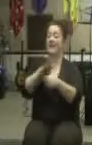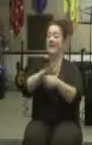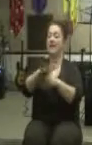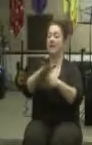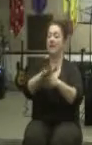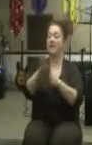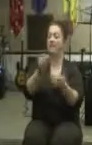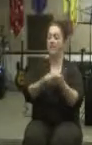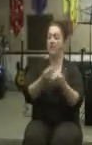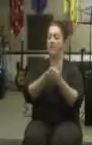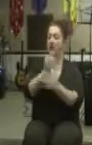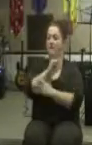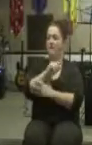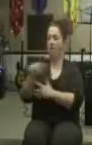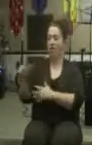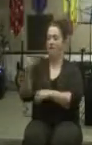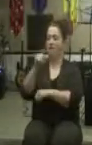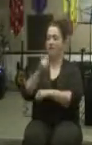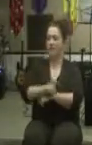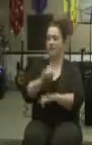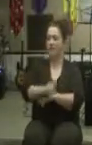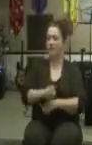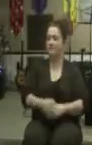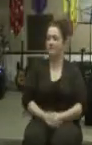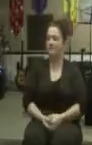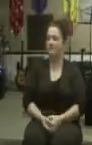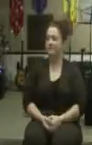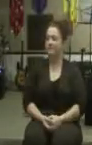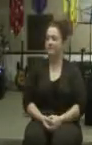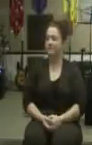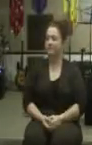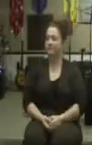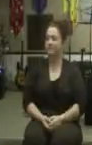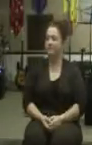make enough money right now for all that you need.